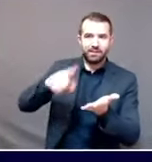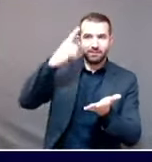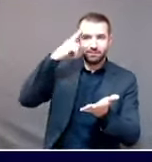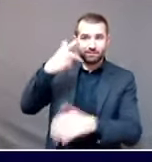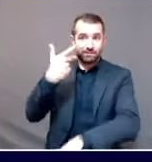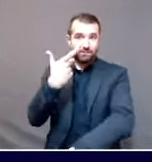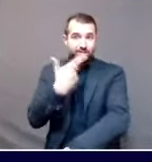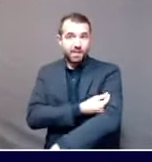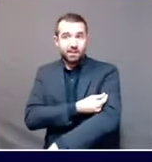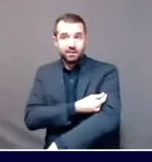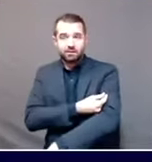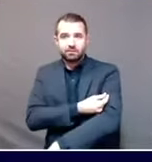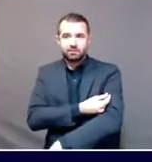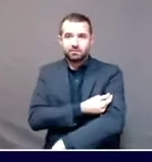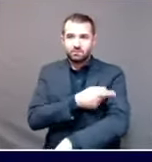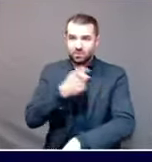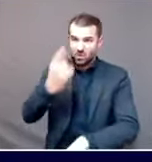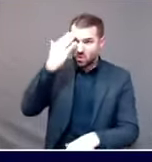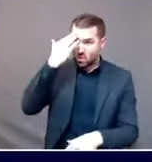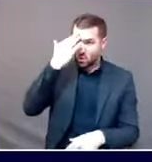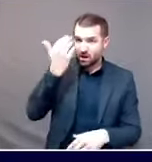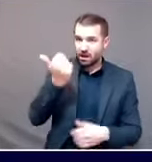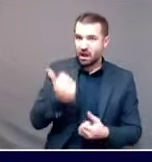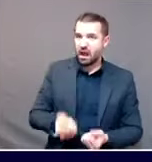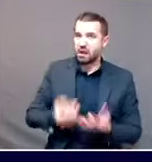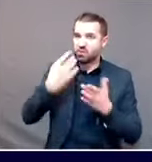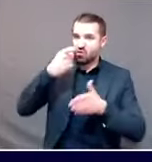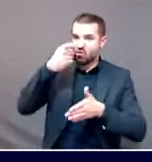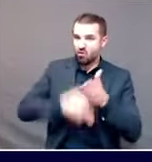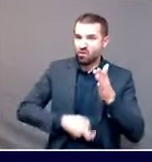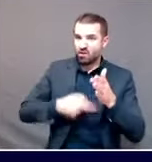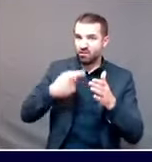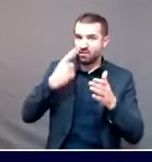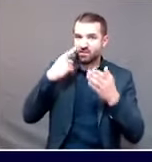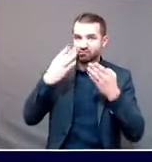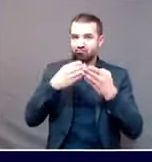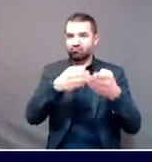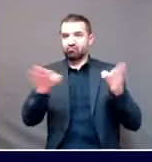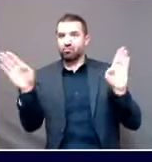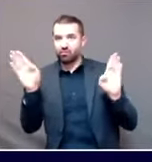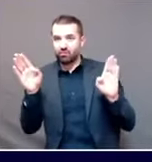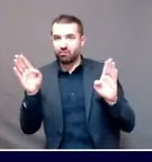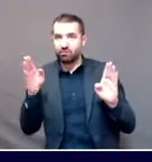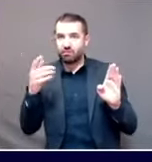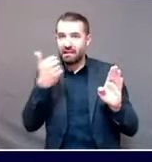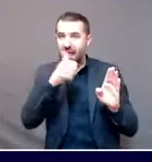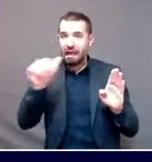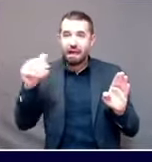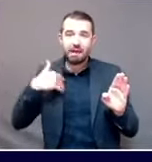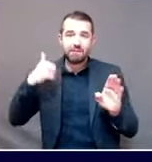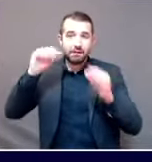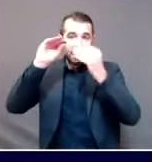cost we're talking about? And overall, as a whole, do we have any figures on the cost of this?